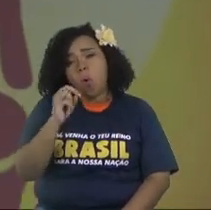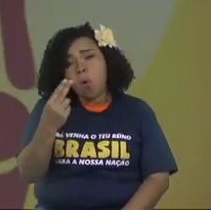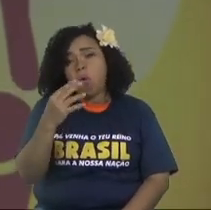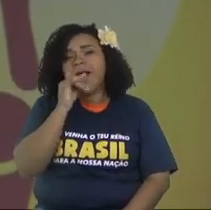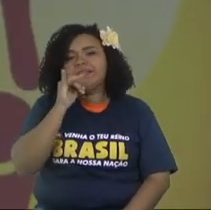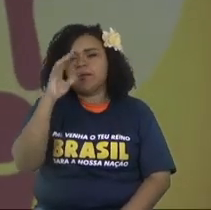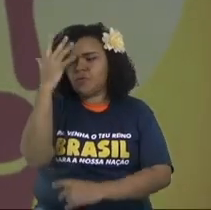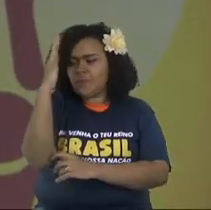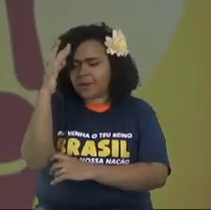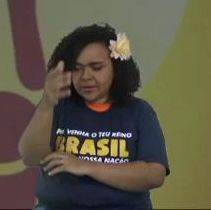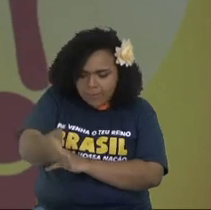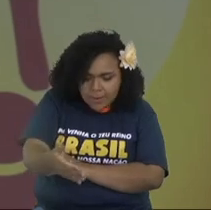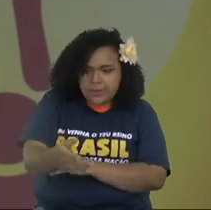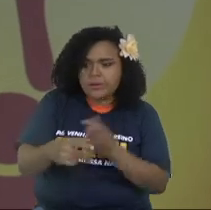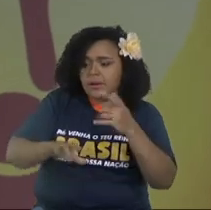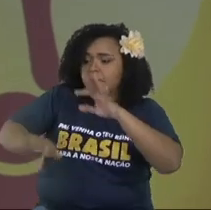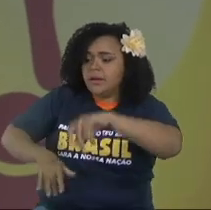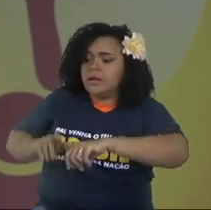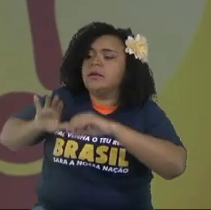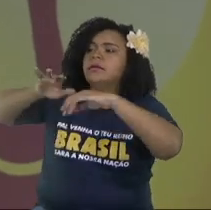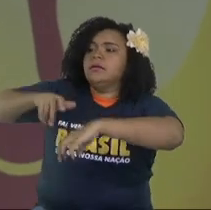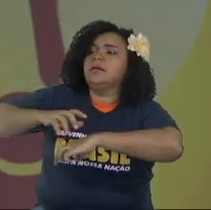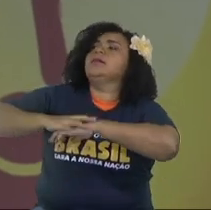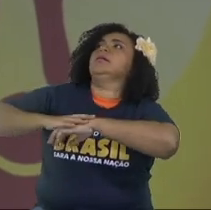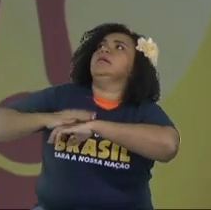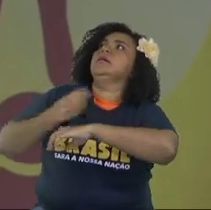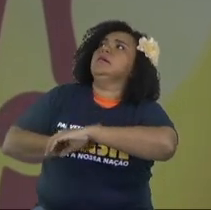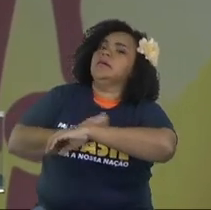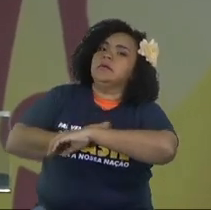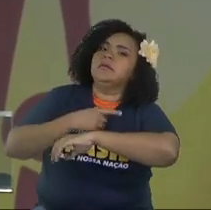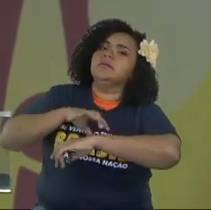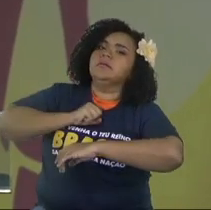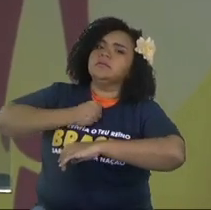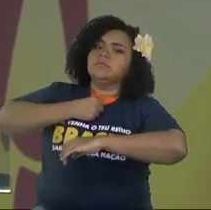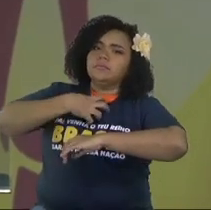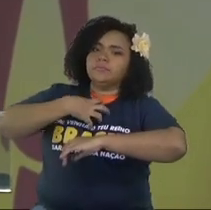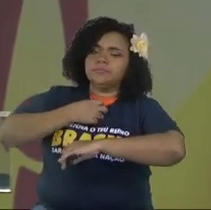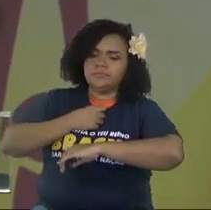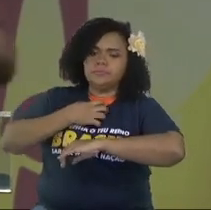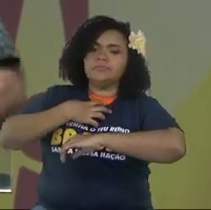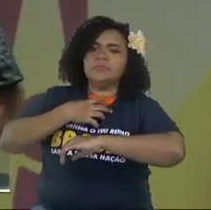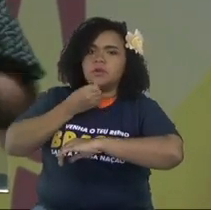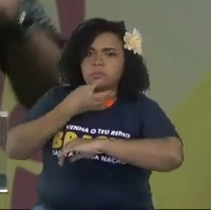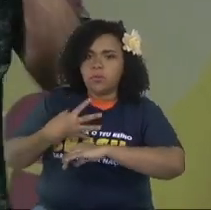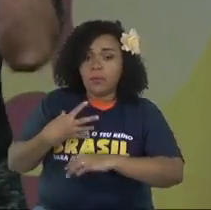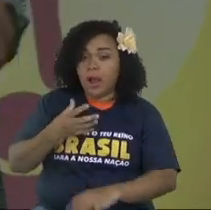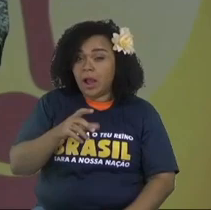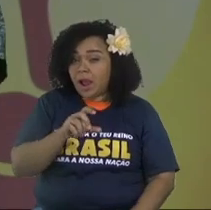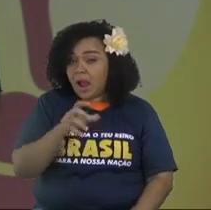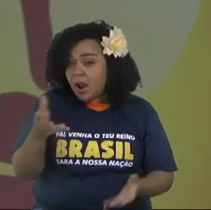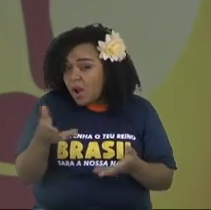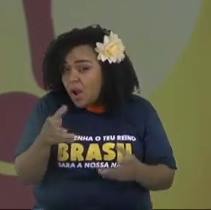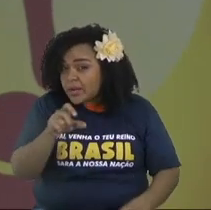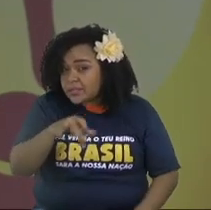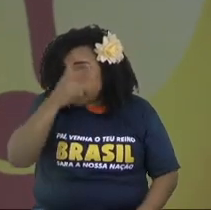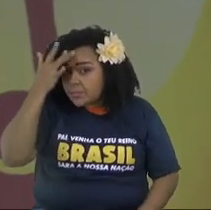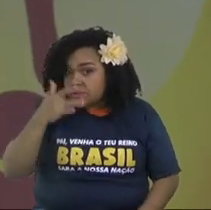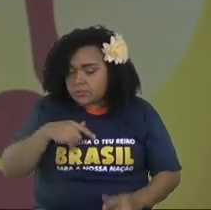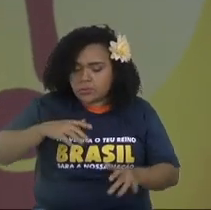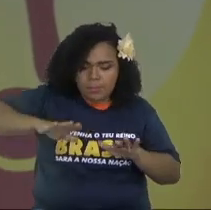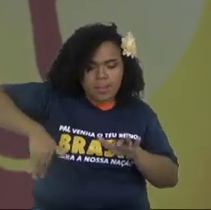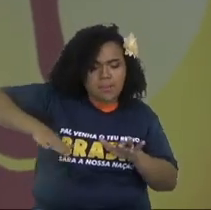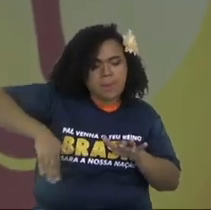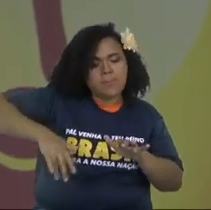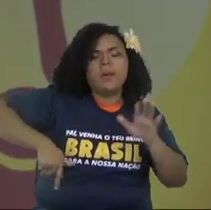throw just a little piece of a stick, you would try to grab it. But if